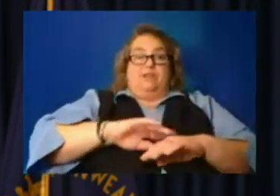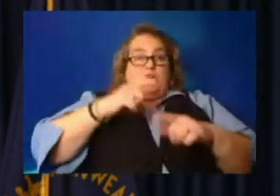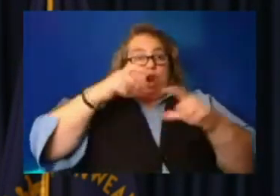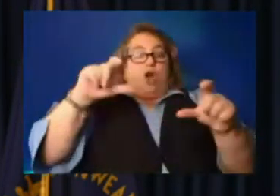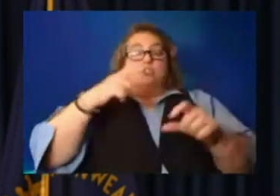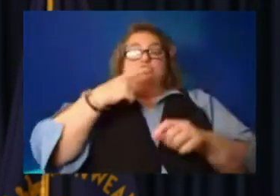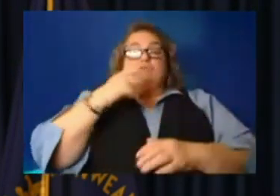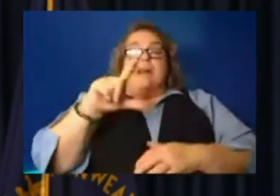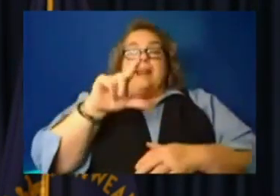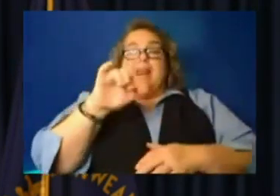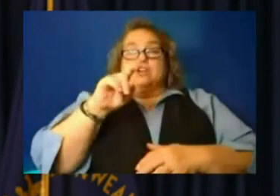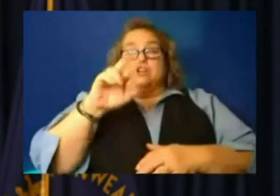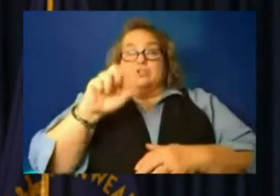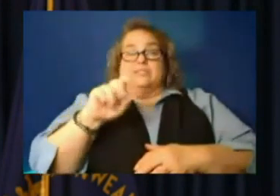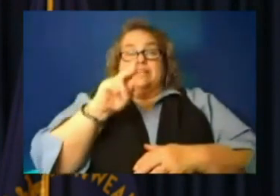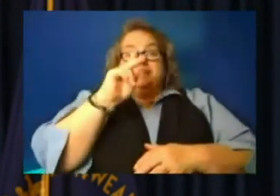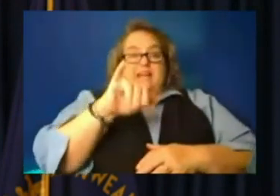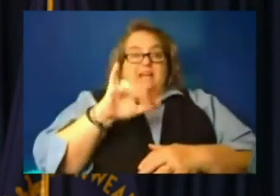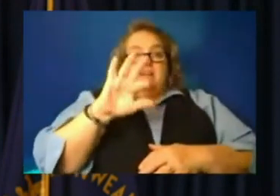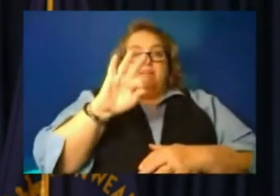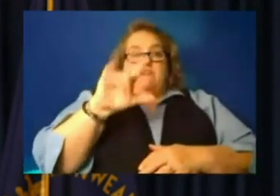Kentucky flood relief.